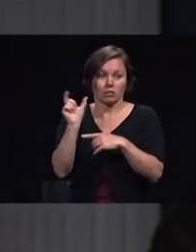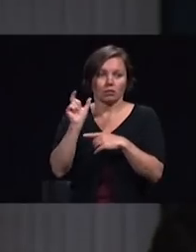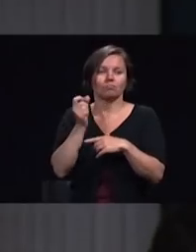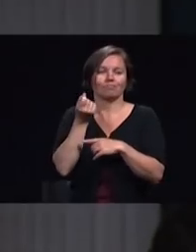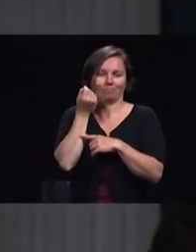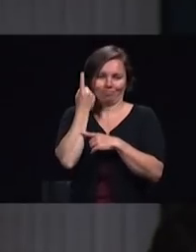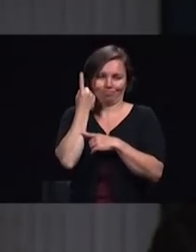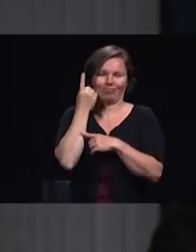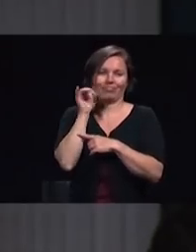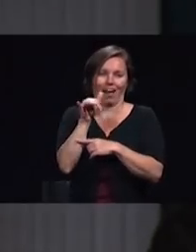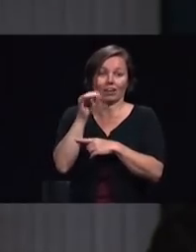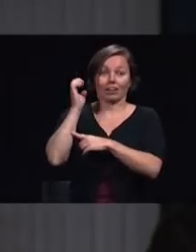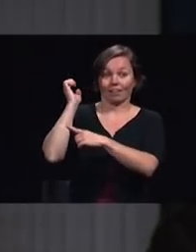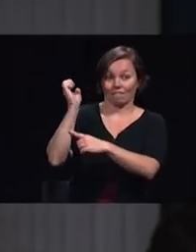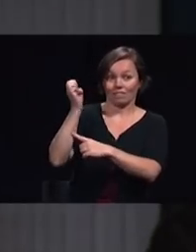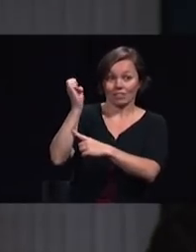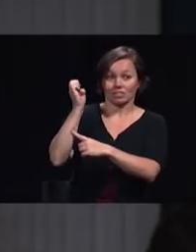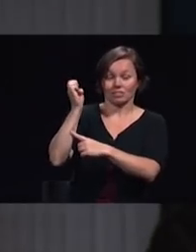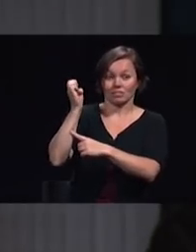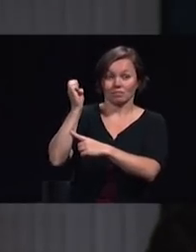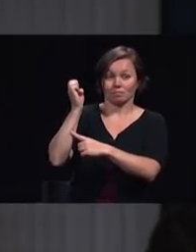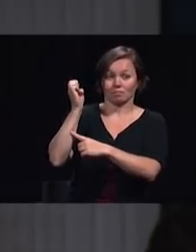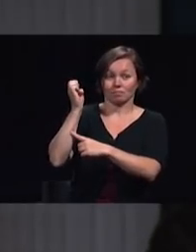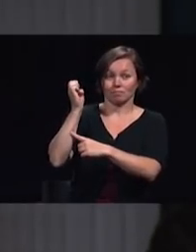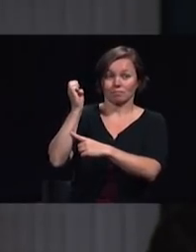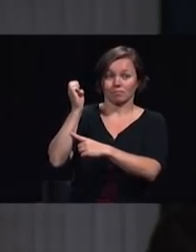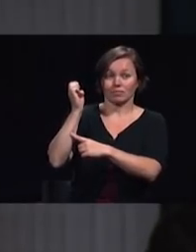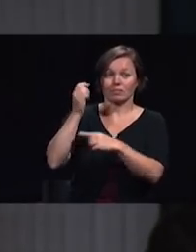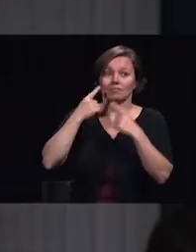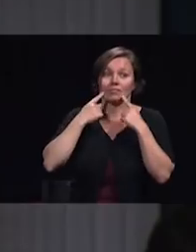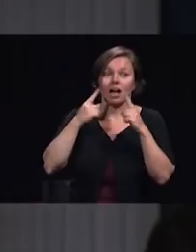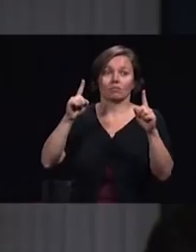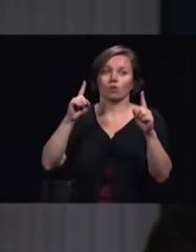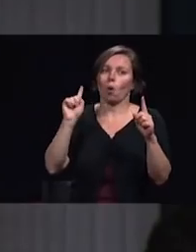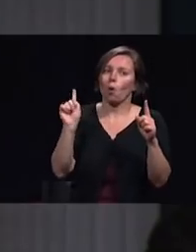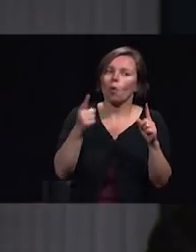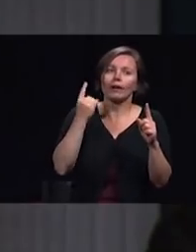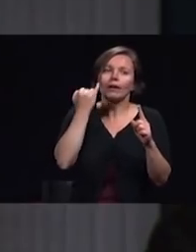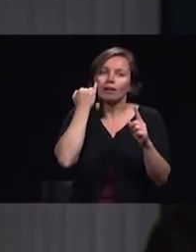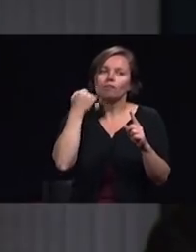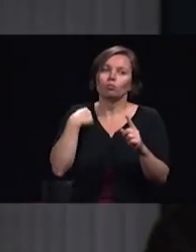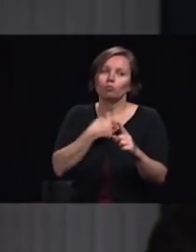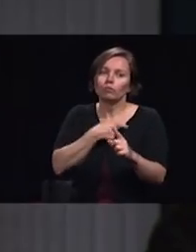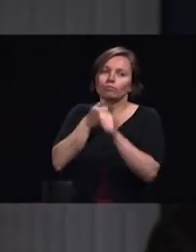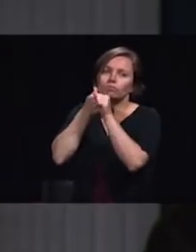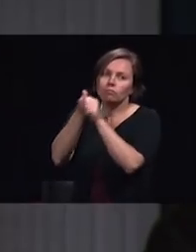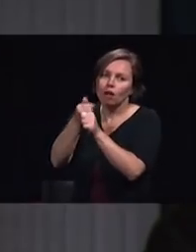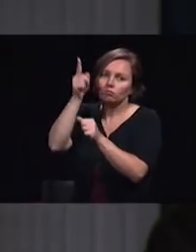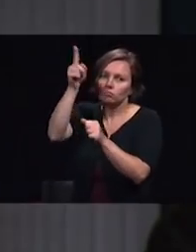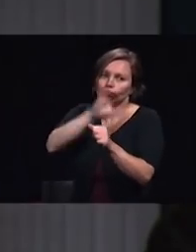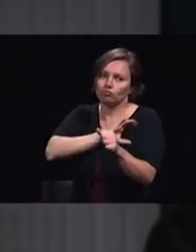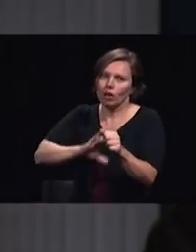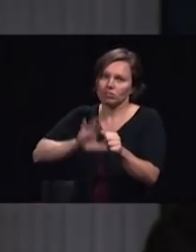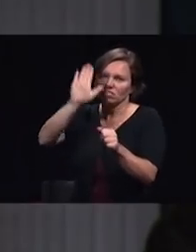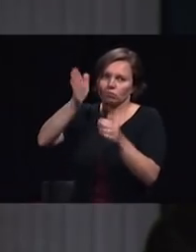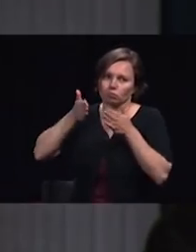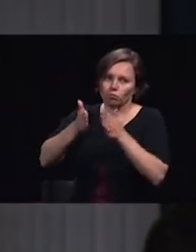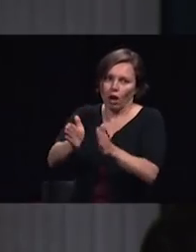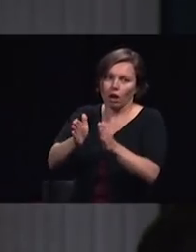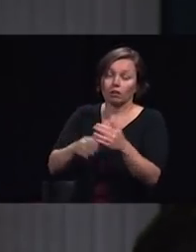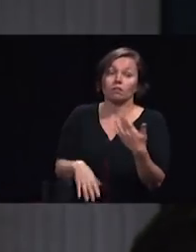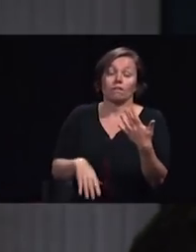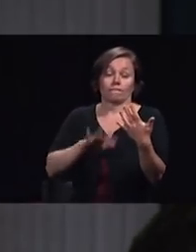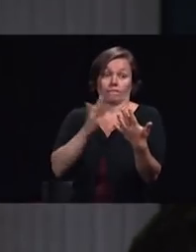evangelism is successful only when we follow Christ's method number five the ministry